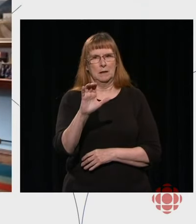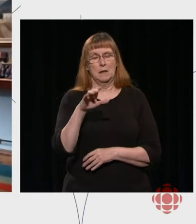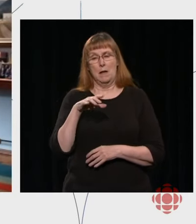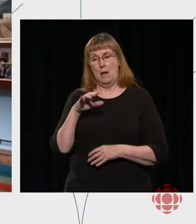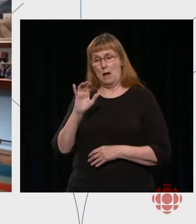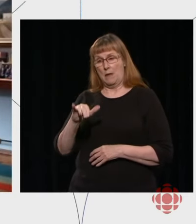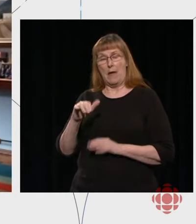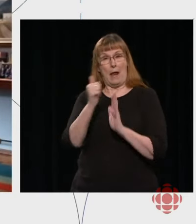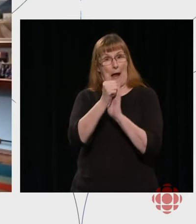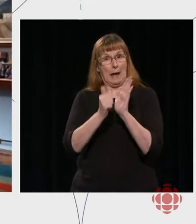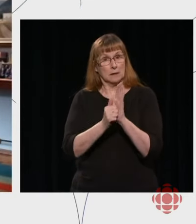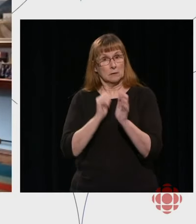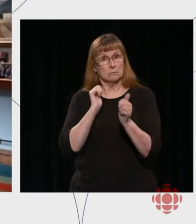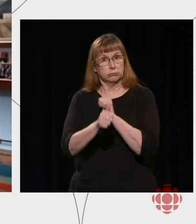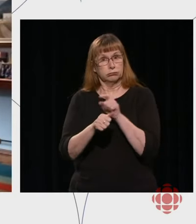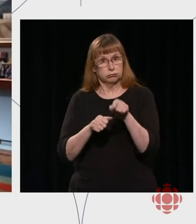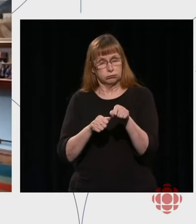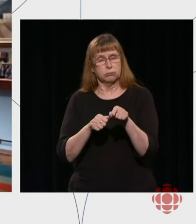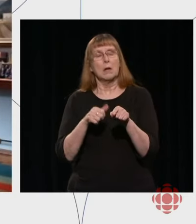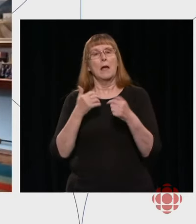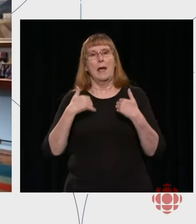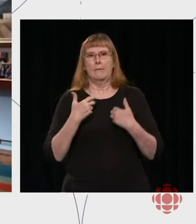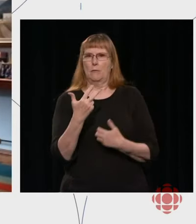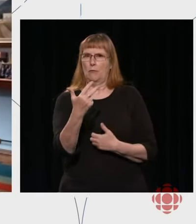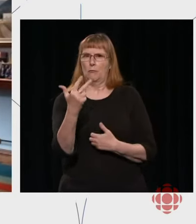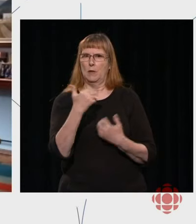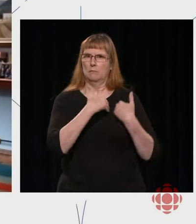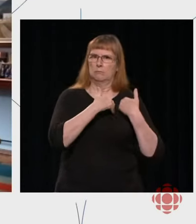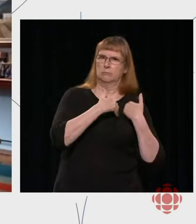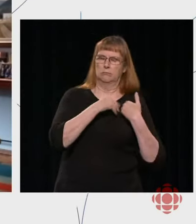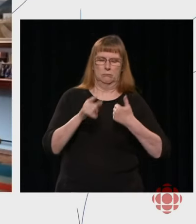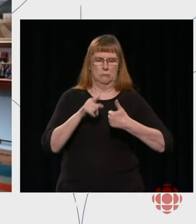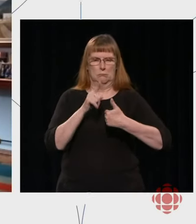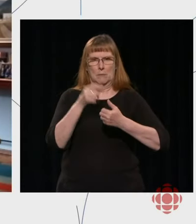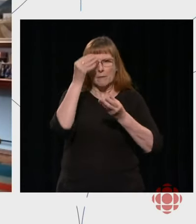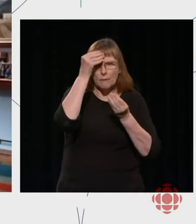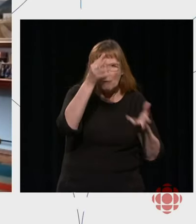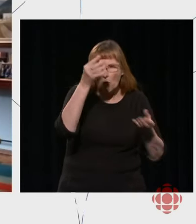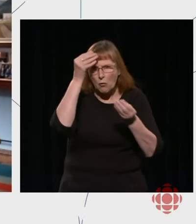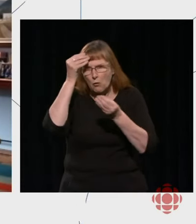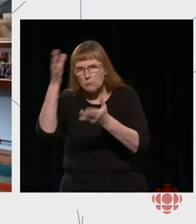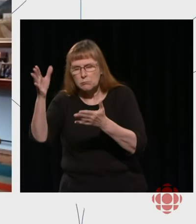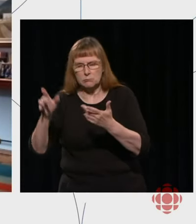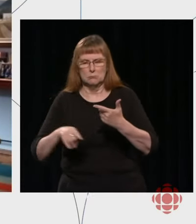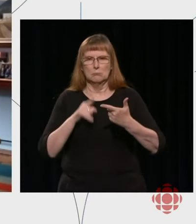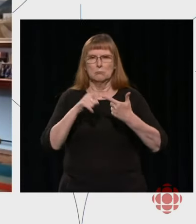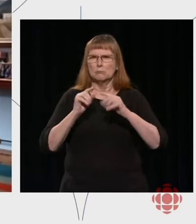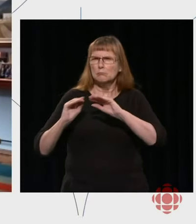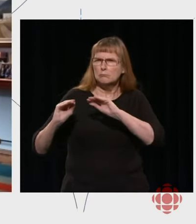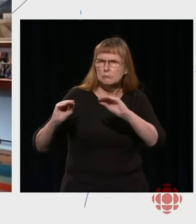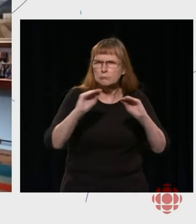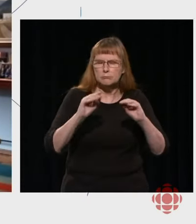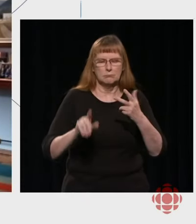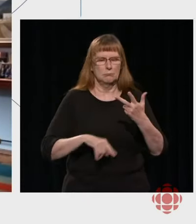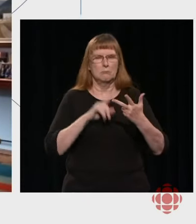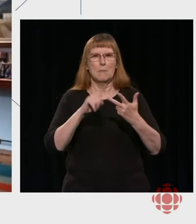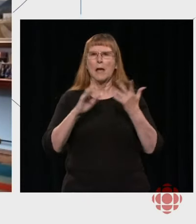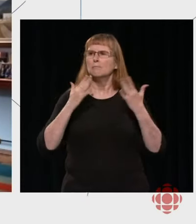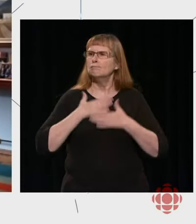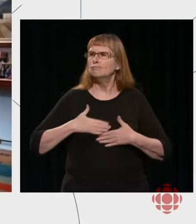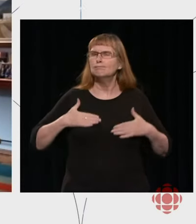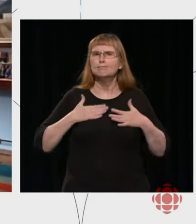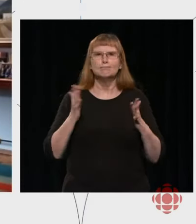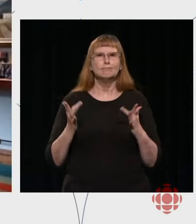we have three main obligations. To inform, to enlighten, and to entertain. So we started doing that on